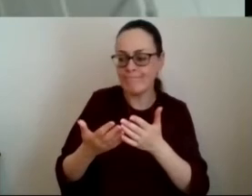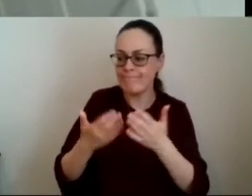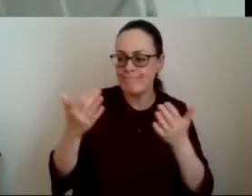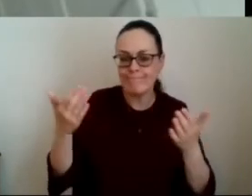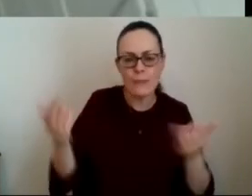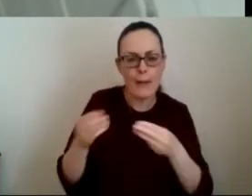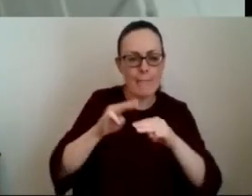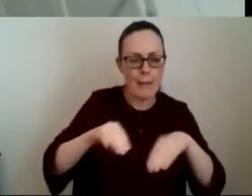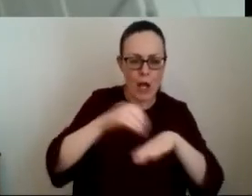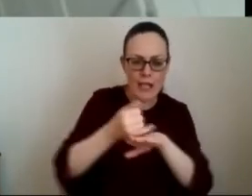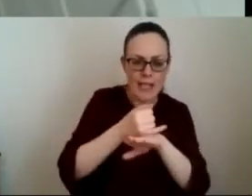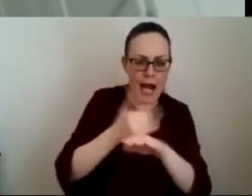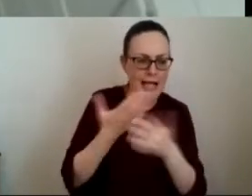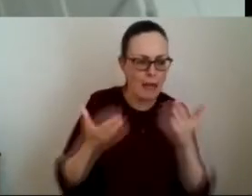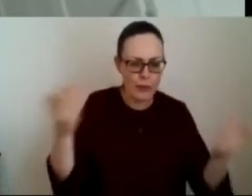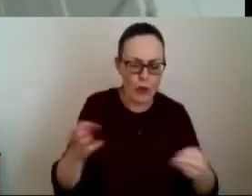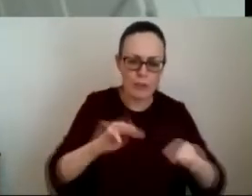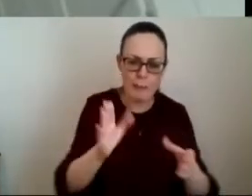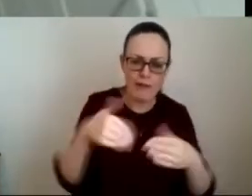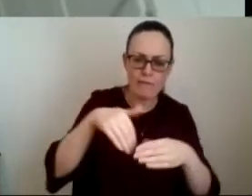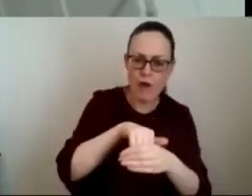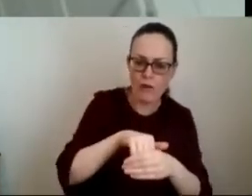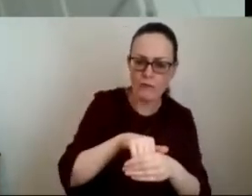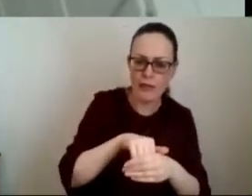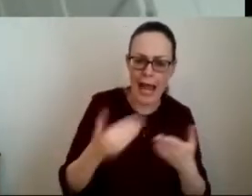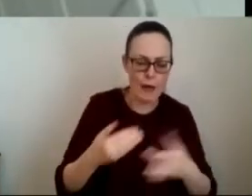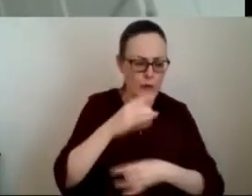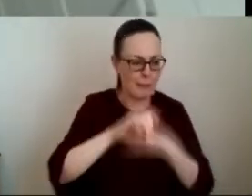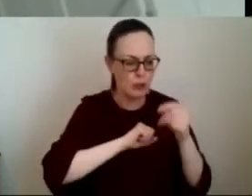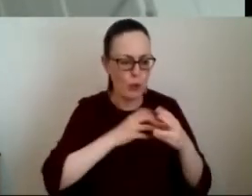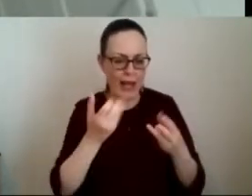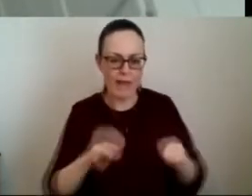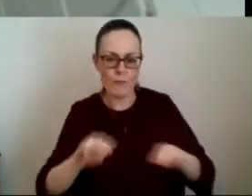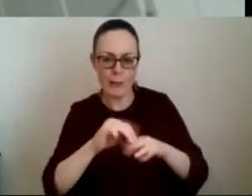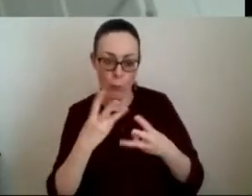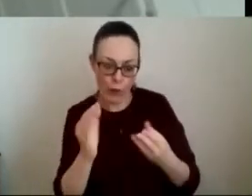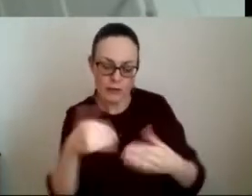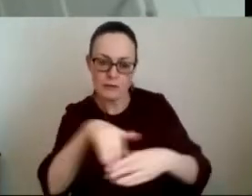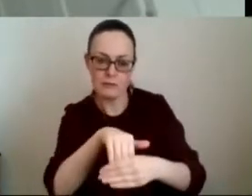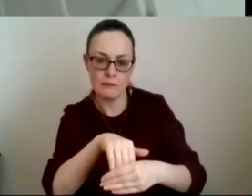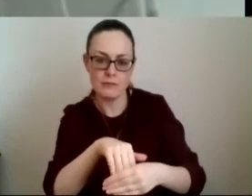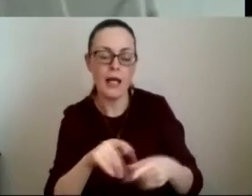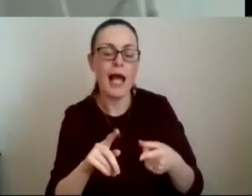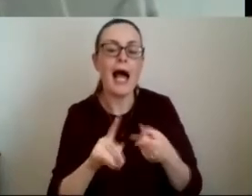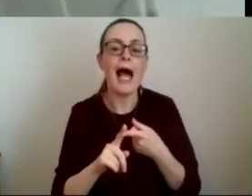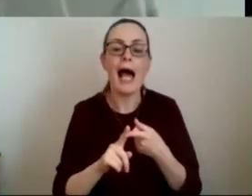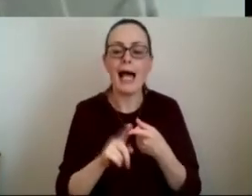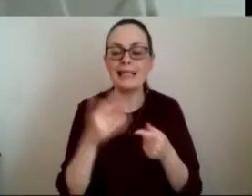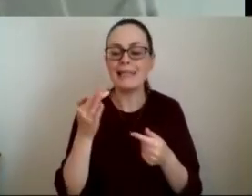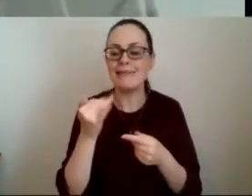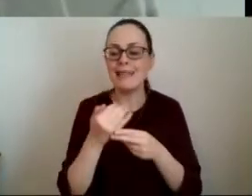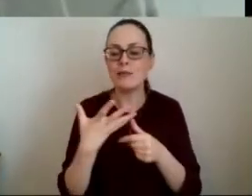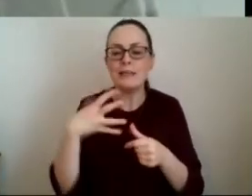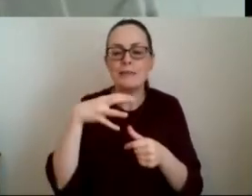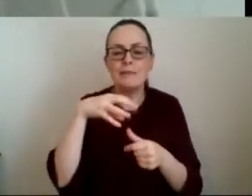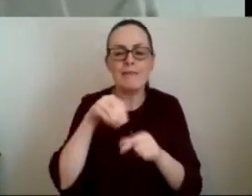the island involved in it and want to be part of it and also to to to say that we're in in these specialist areas we're a small